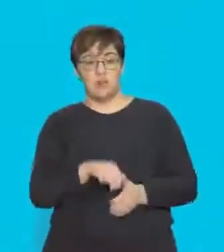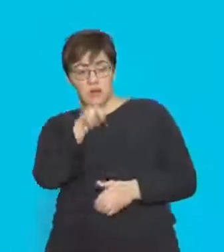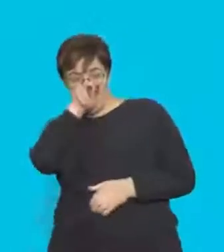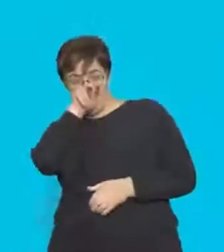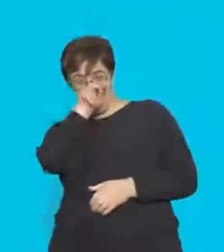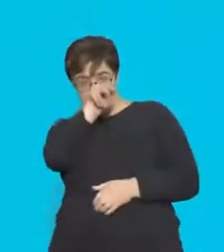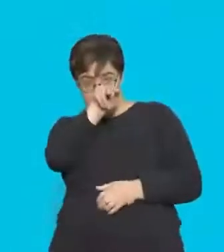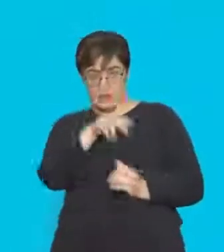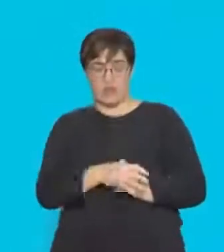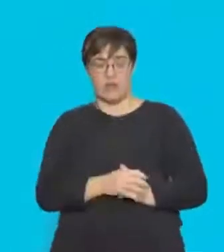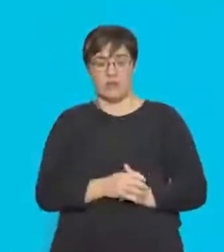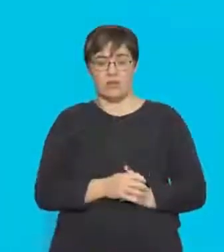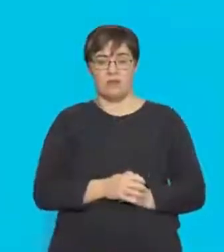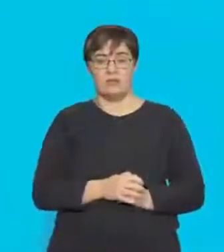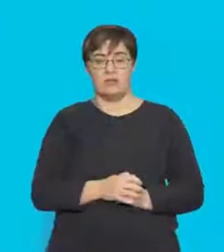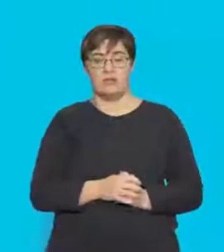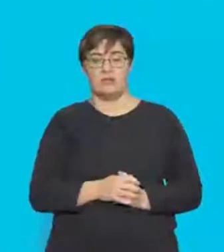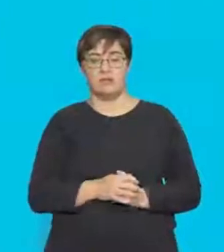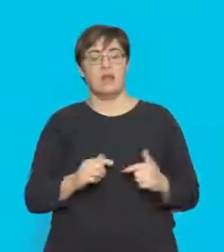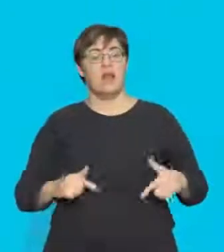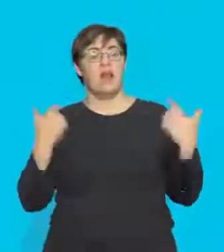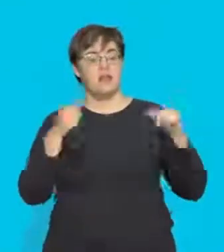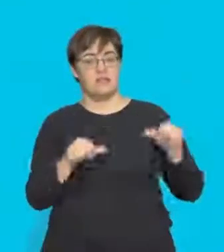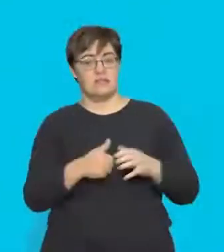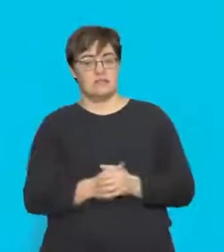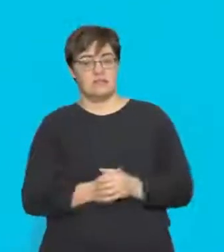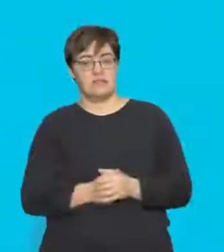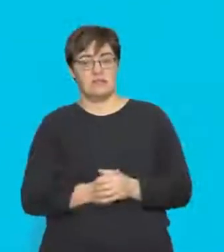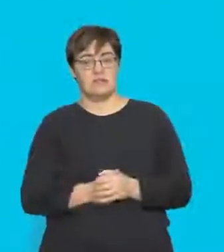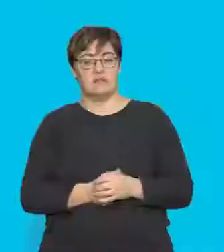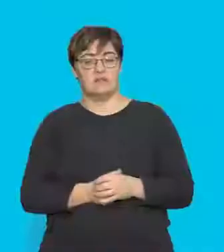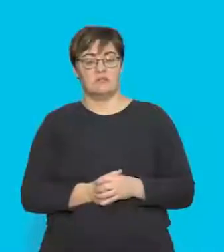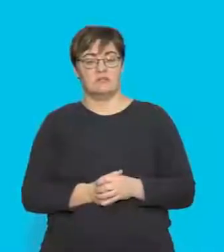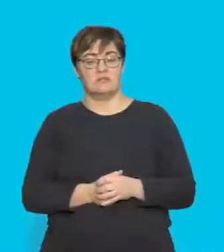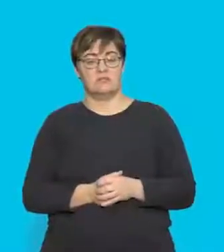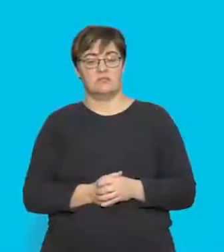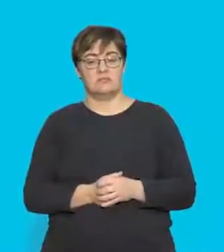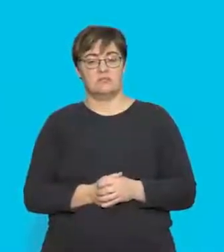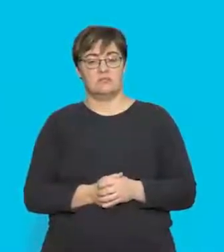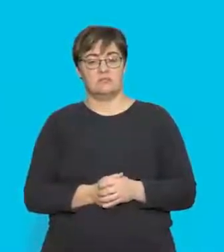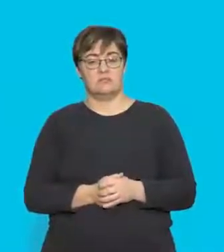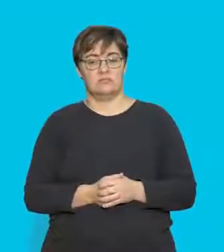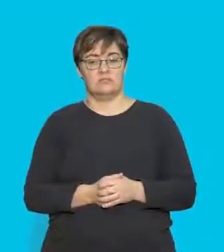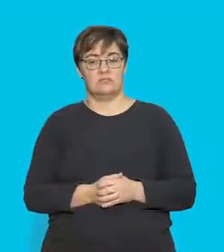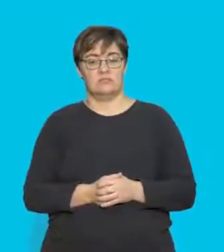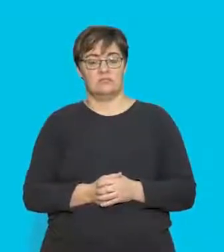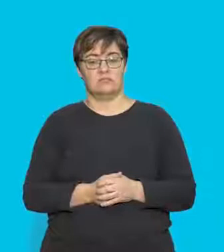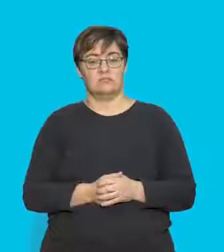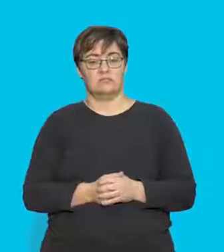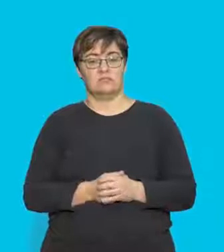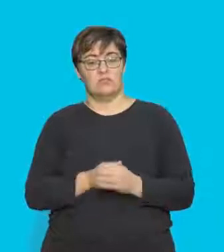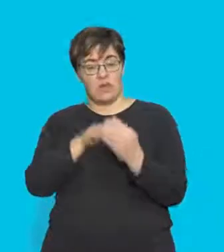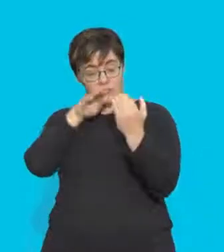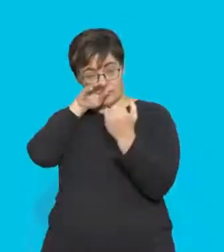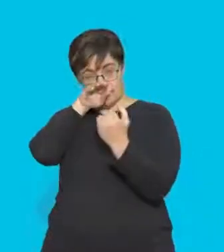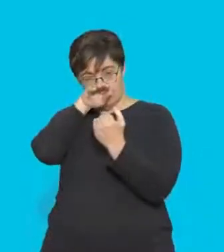end-on view? For those of you that do life sciences, you can imagine that you're going to cut this piece of wire